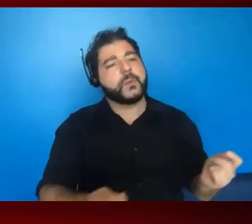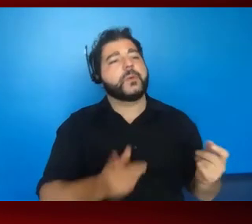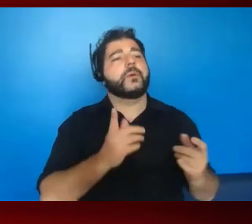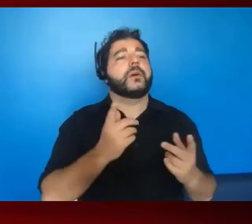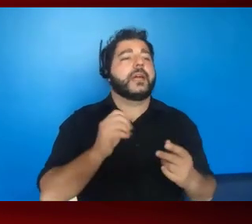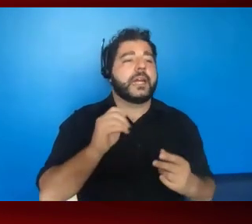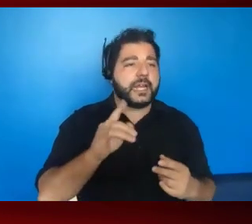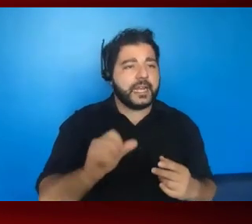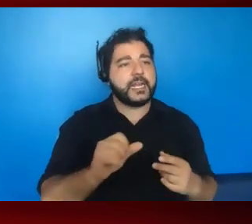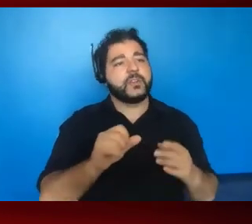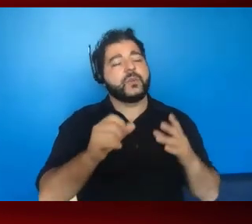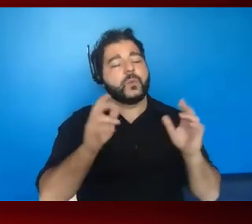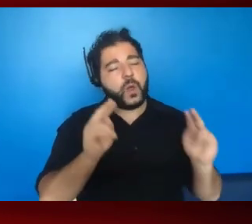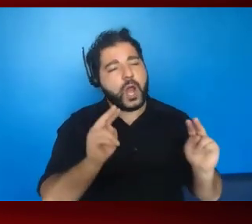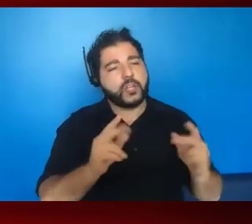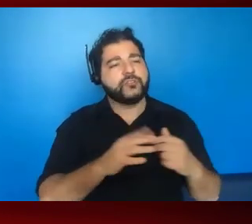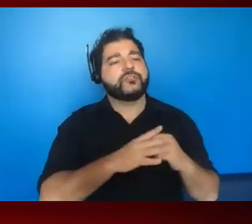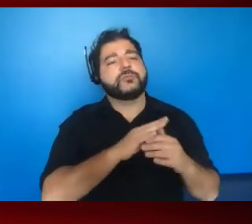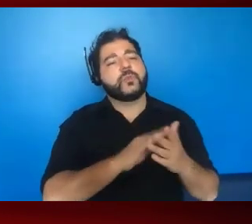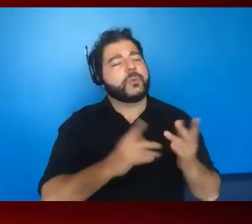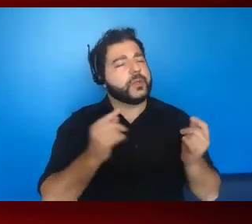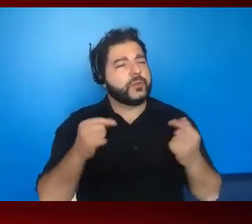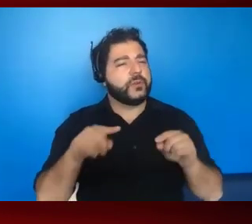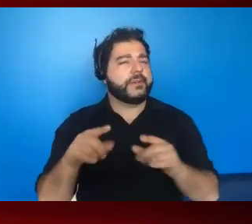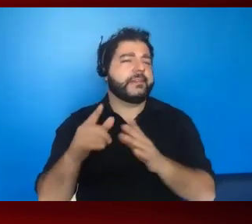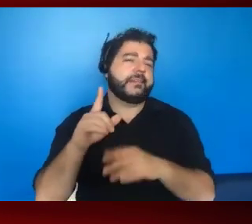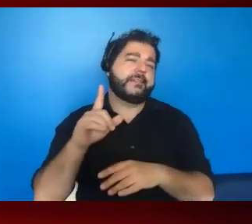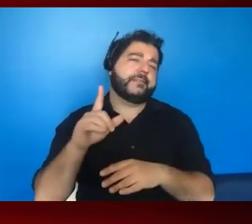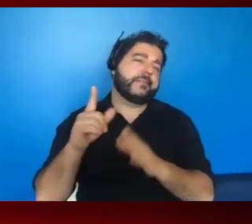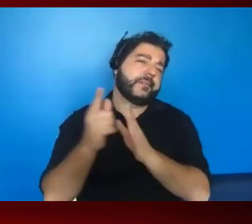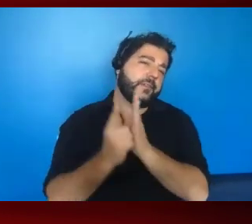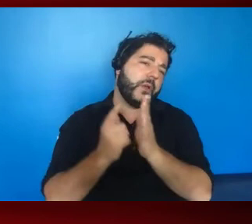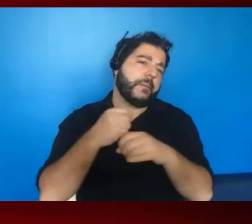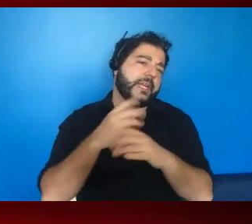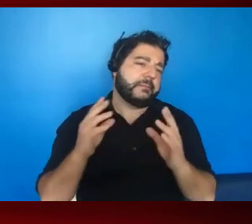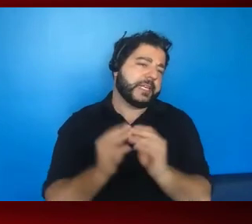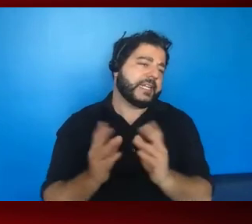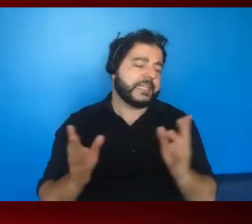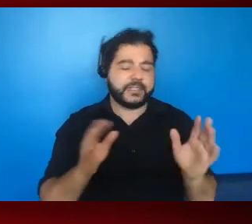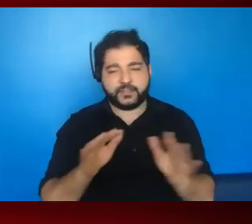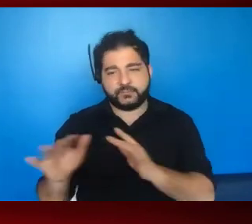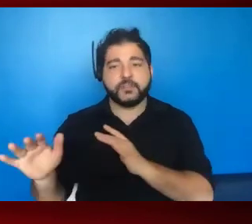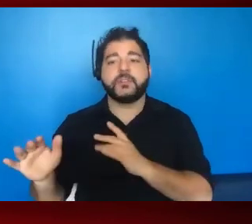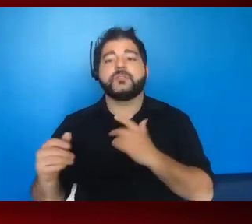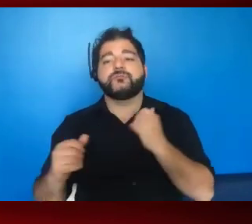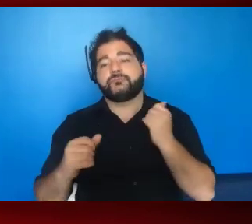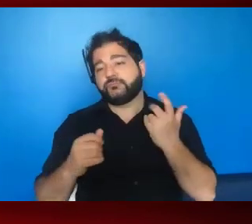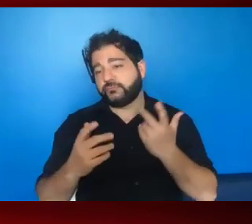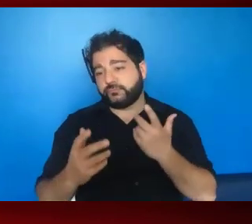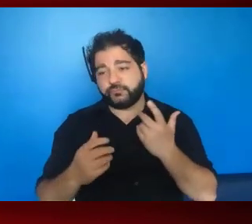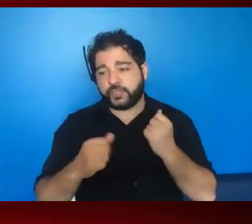know, what do we do in these legislative meetings? Um, and, and that sort of thing. And, you know, just, just kind of go along and